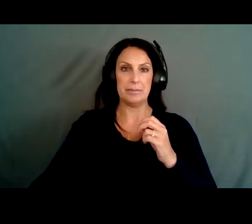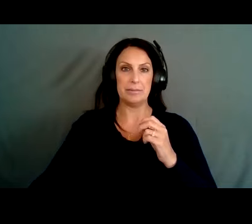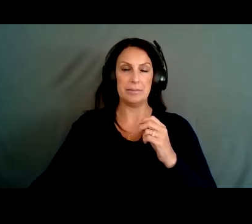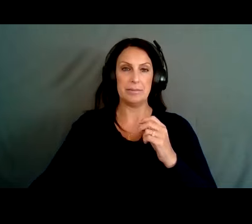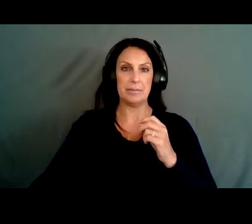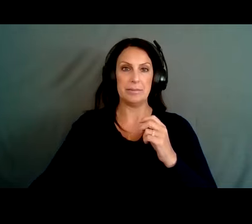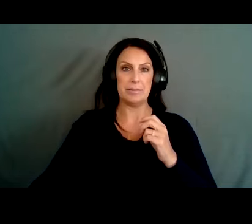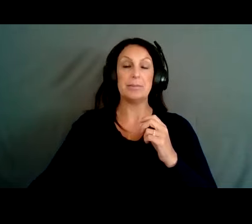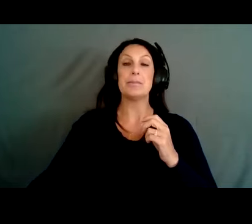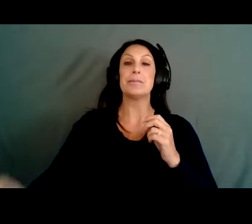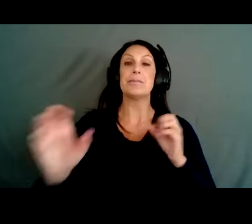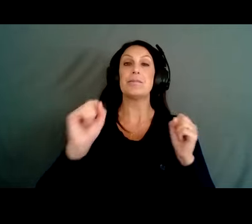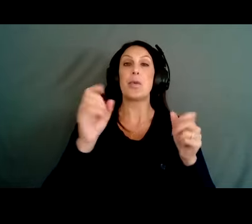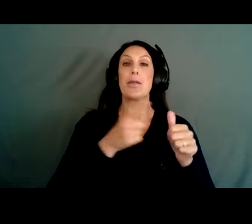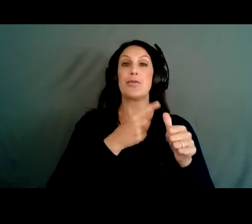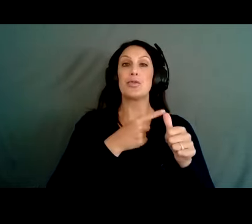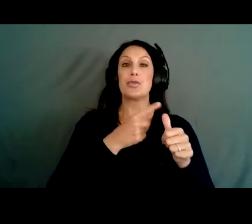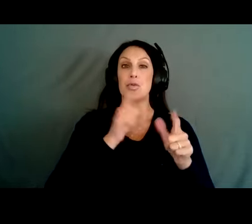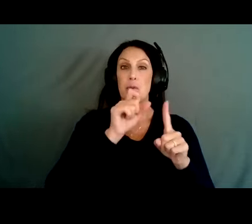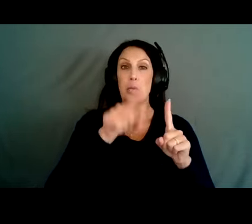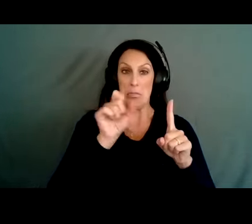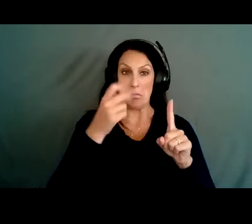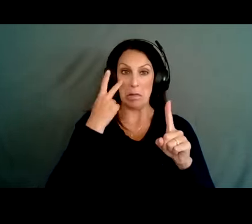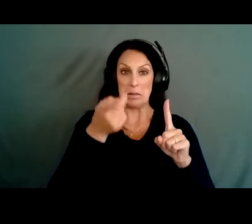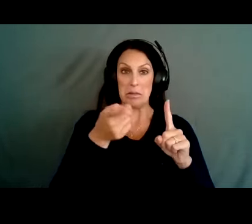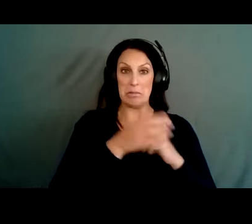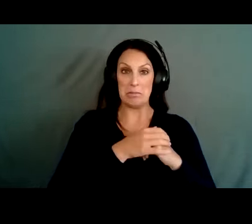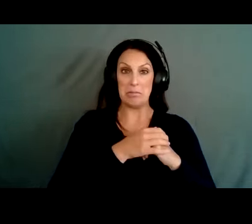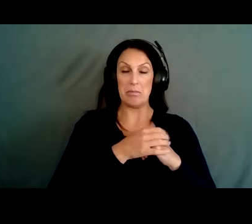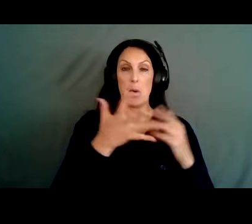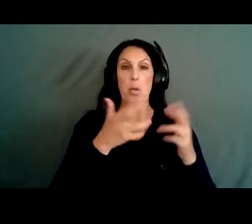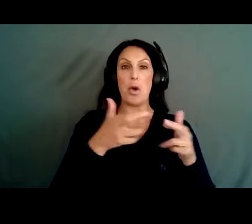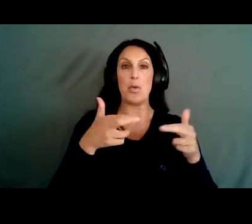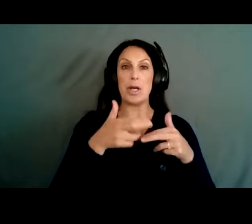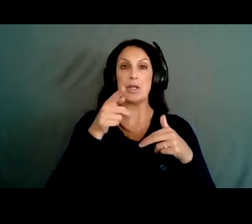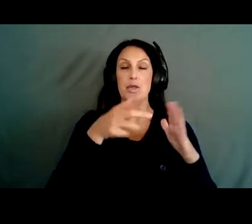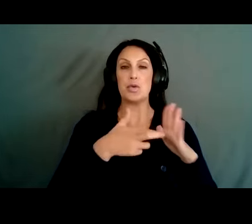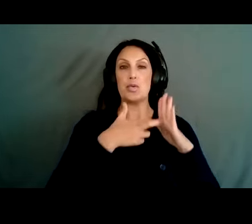Okay, so first question, can you all see that? What region do you represent?